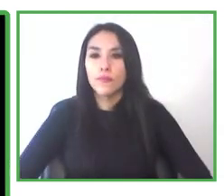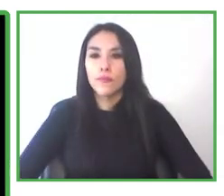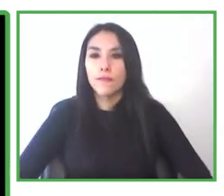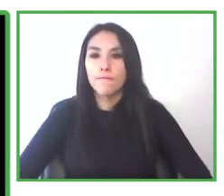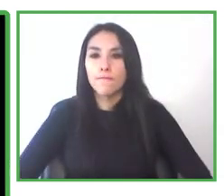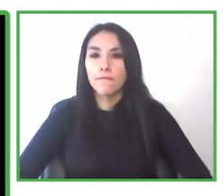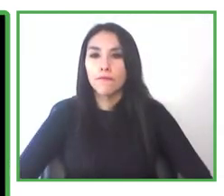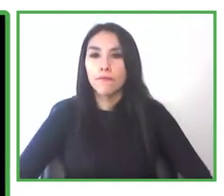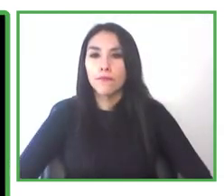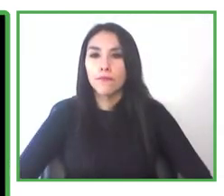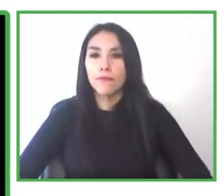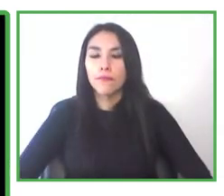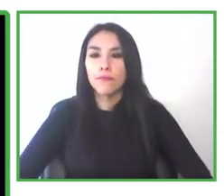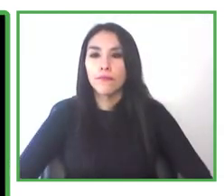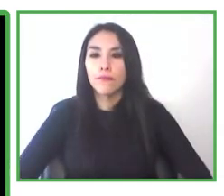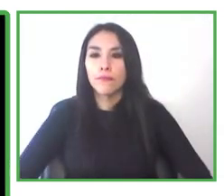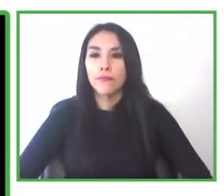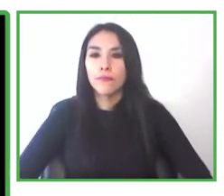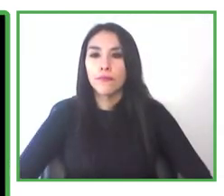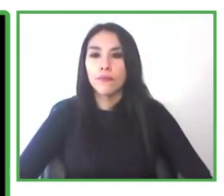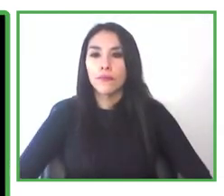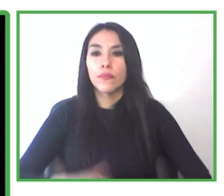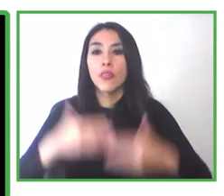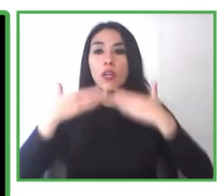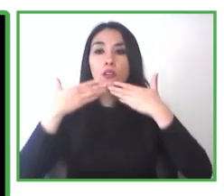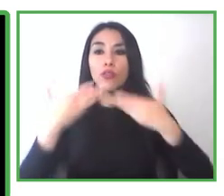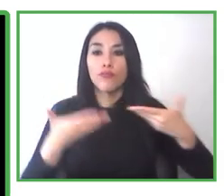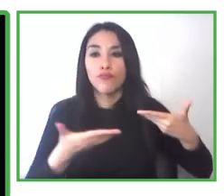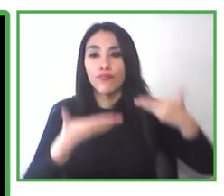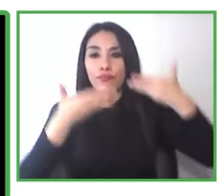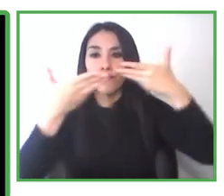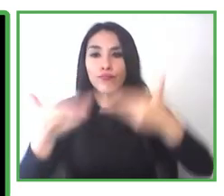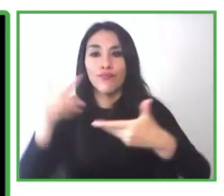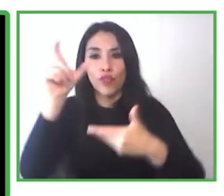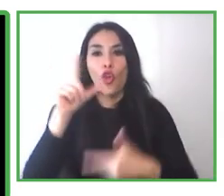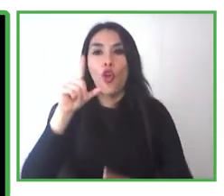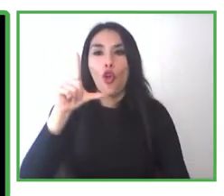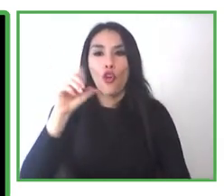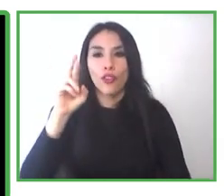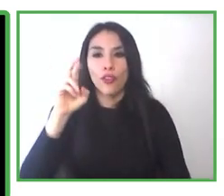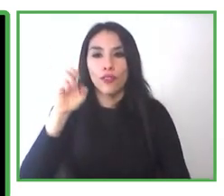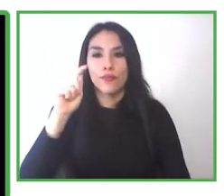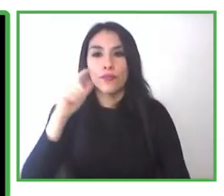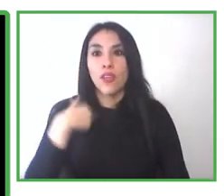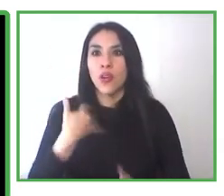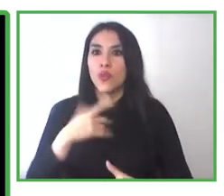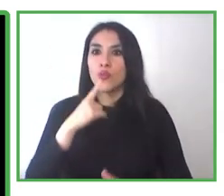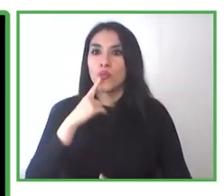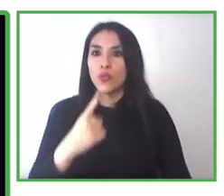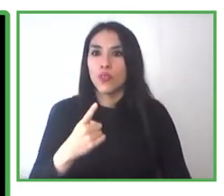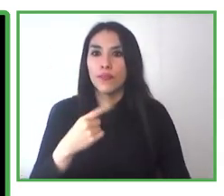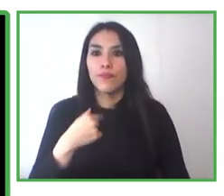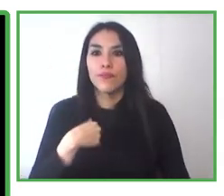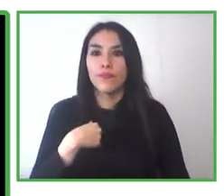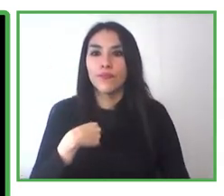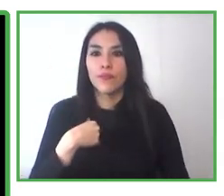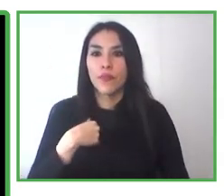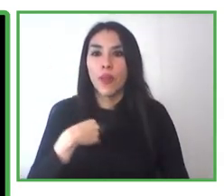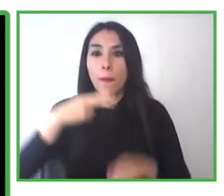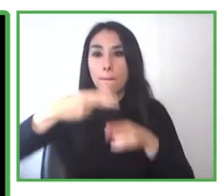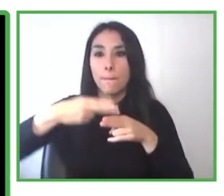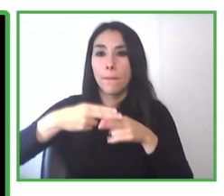Thank you very much, Loreto. Like she mentioned, my name is Cecilia. I'm a work therapist.